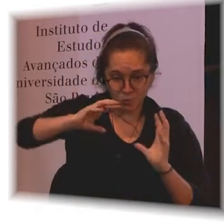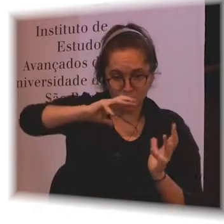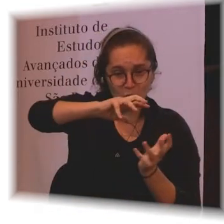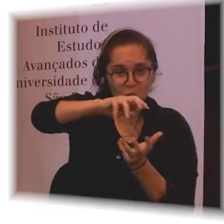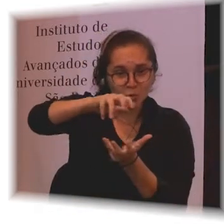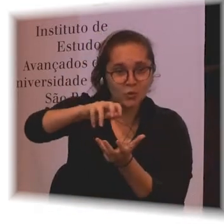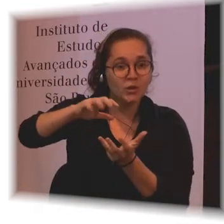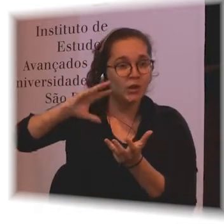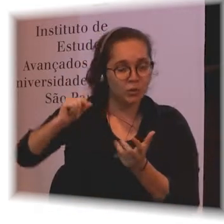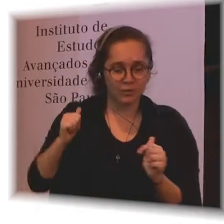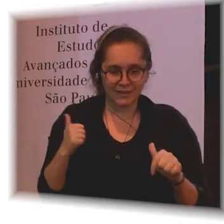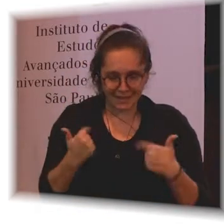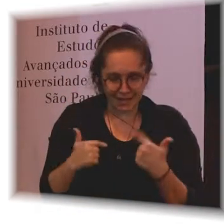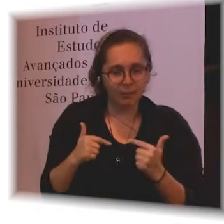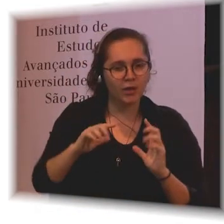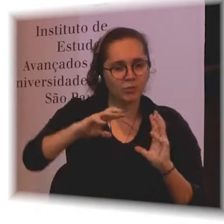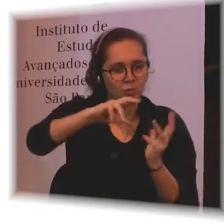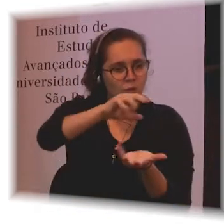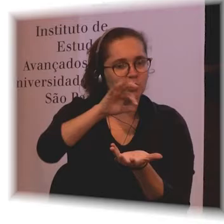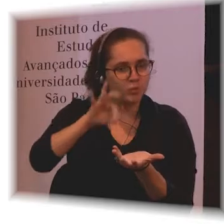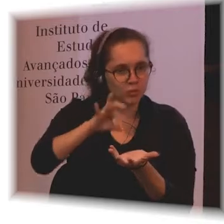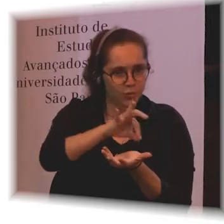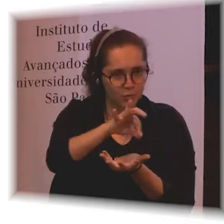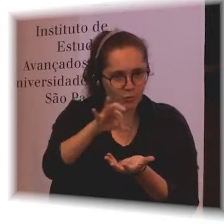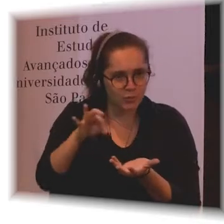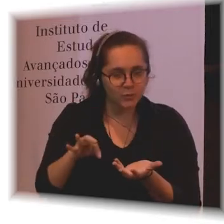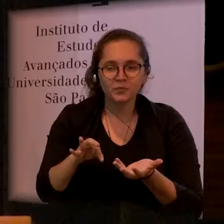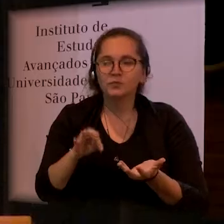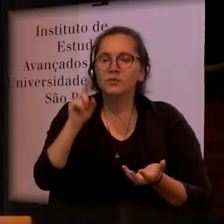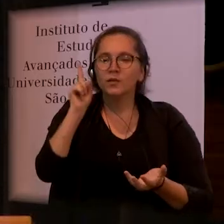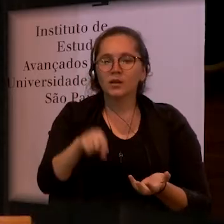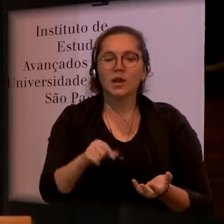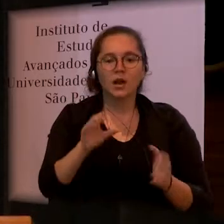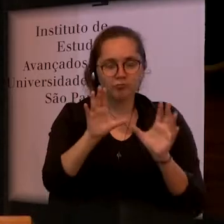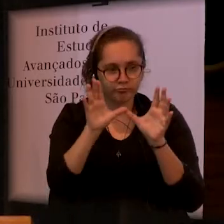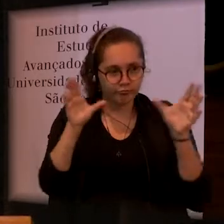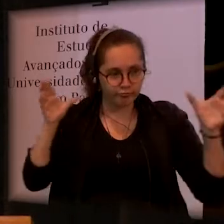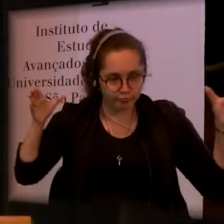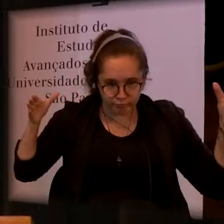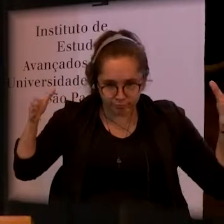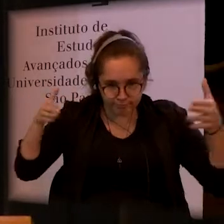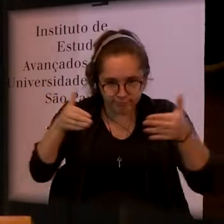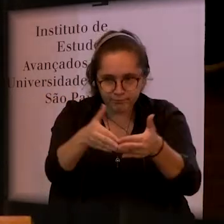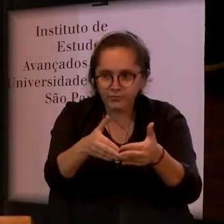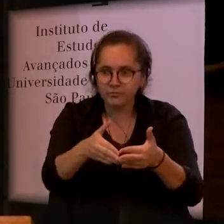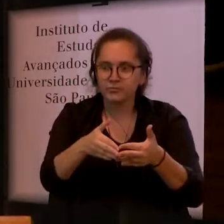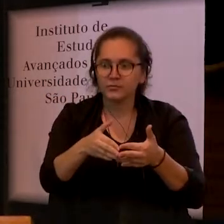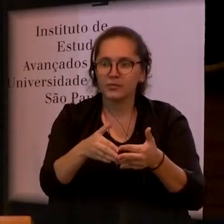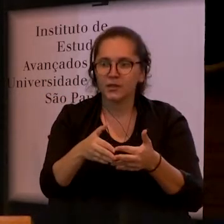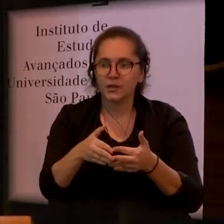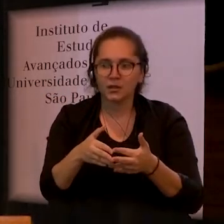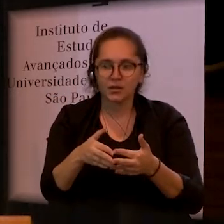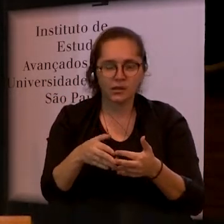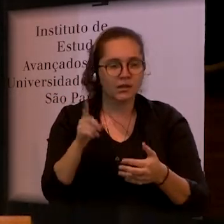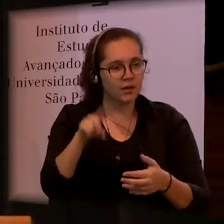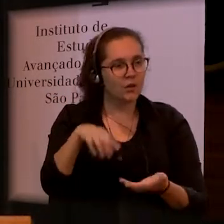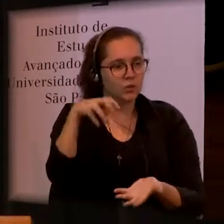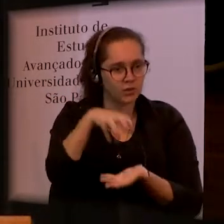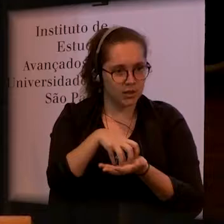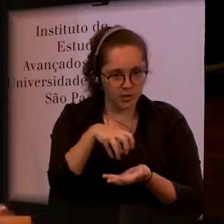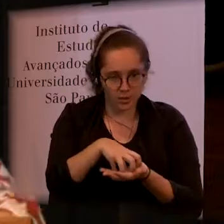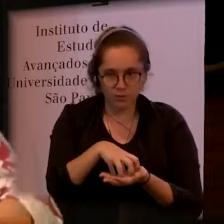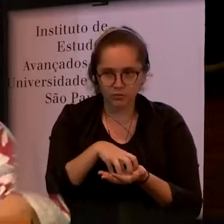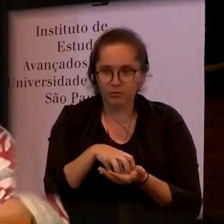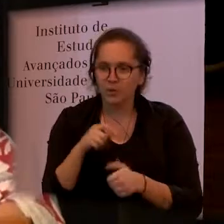which is the International Center for Evidence in Disability. And I'm doing this for the selfish reason